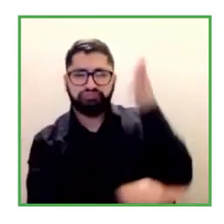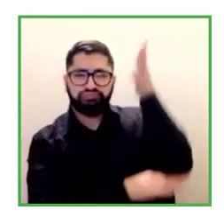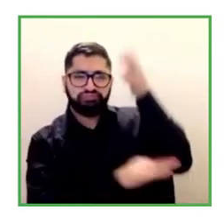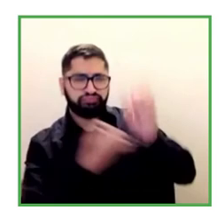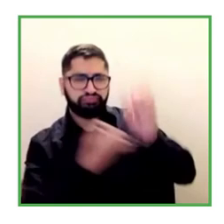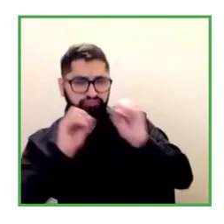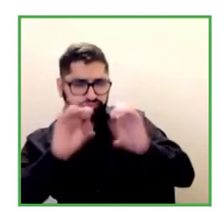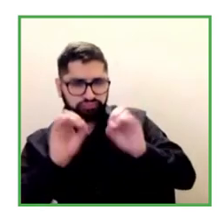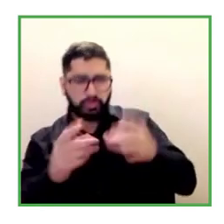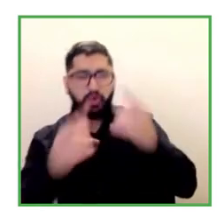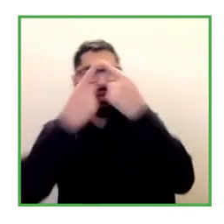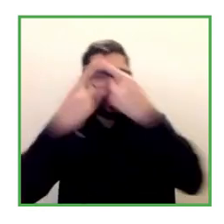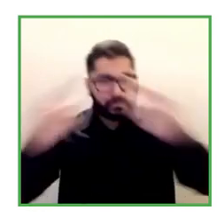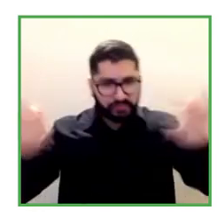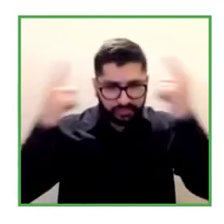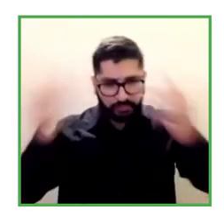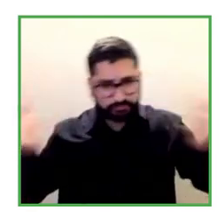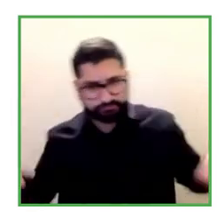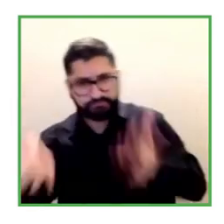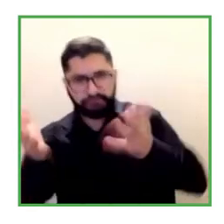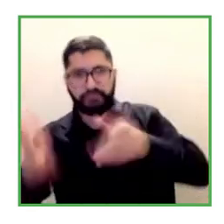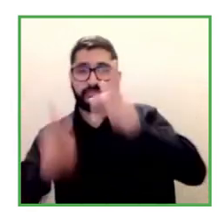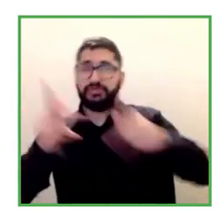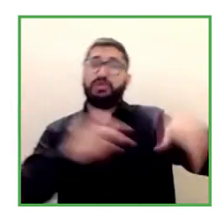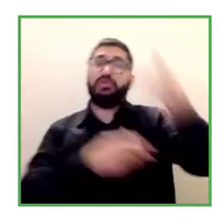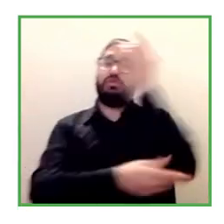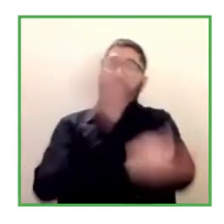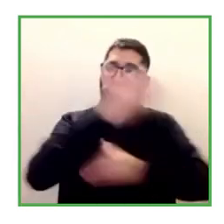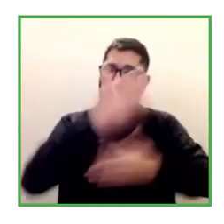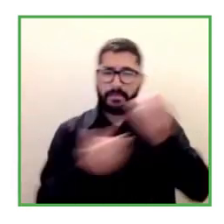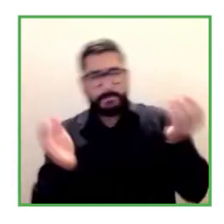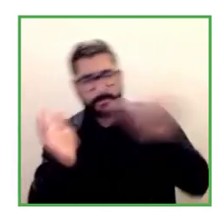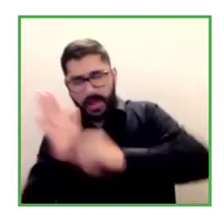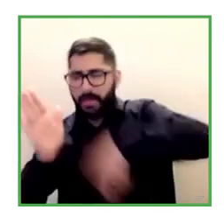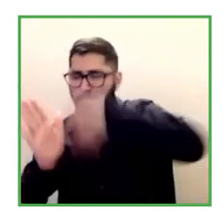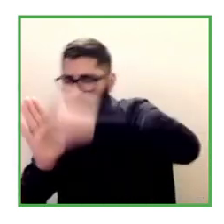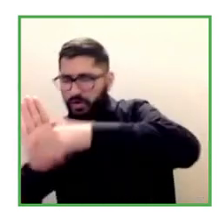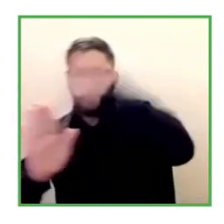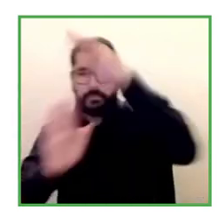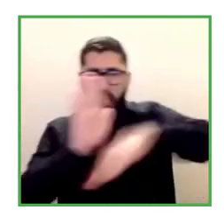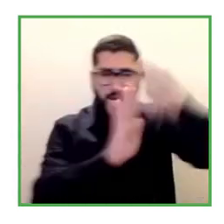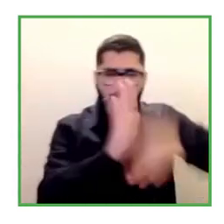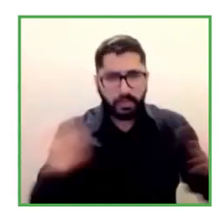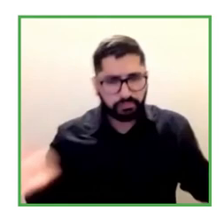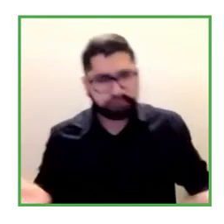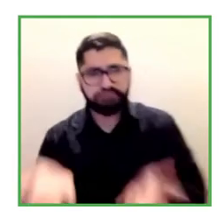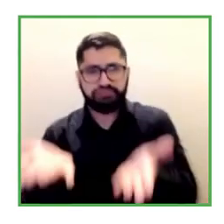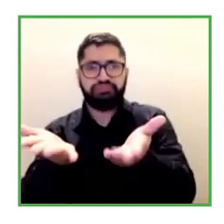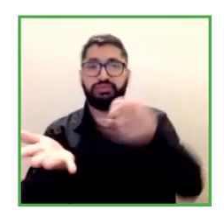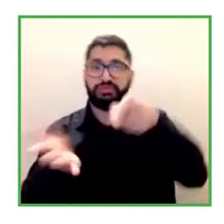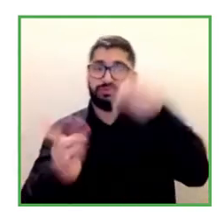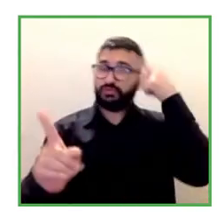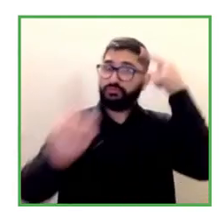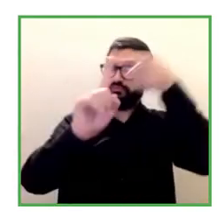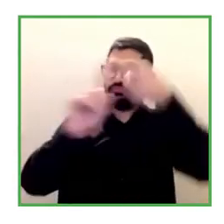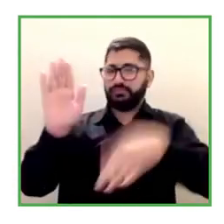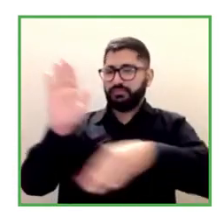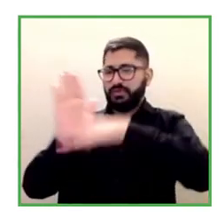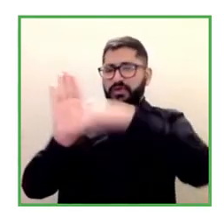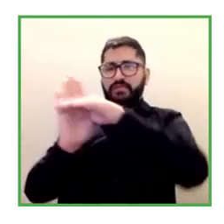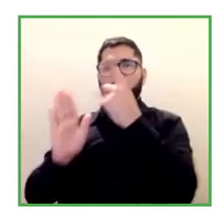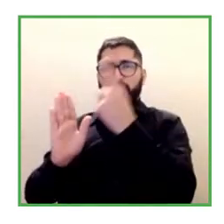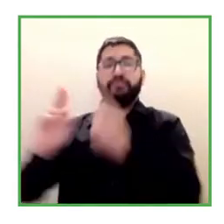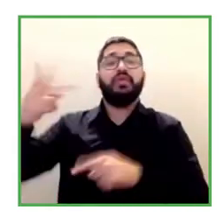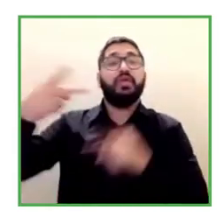appeal to them to create training programs regarding this same line and